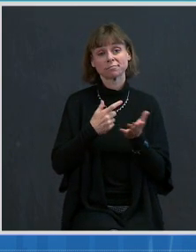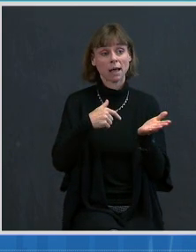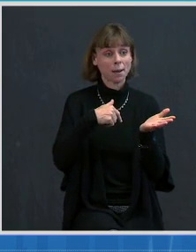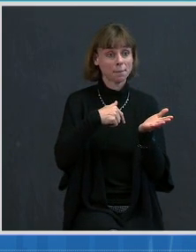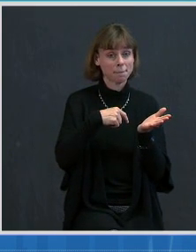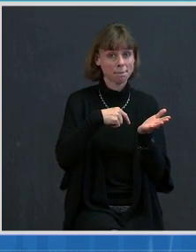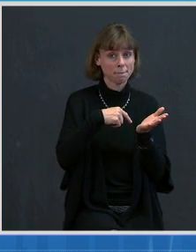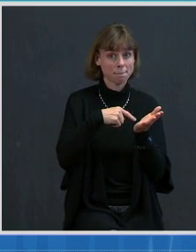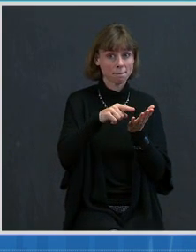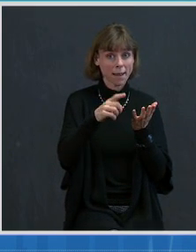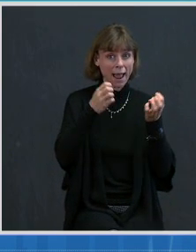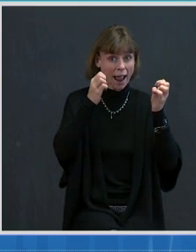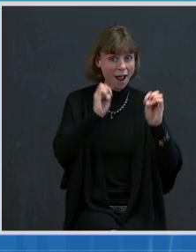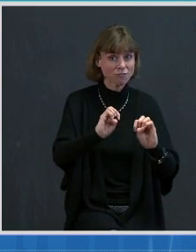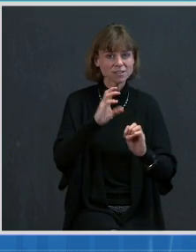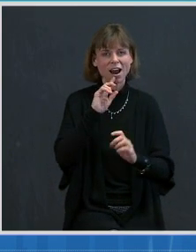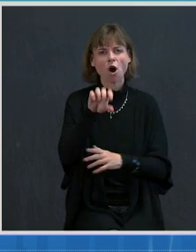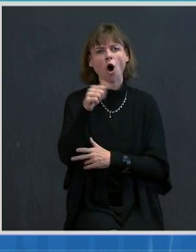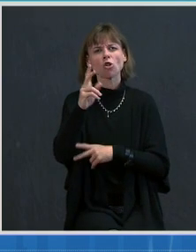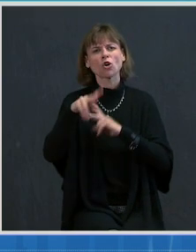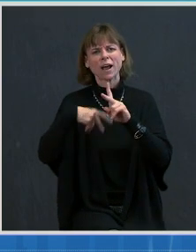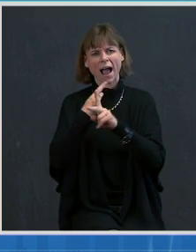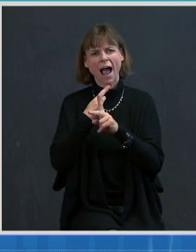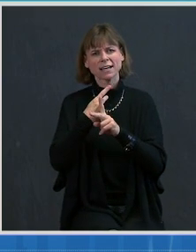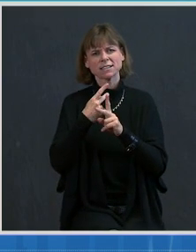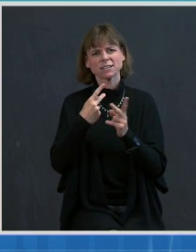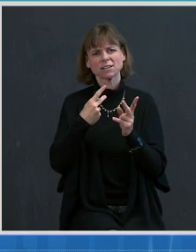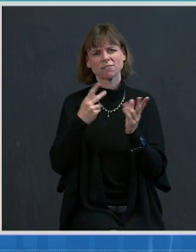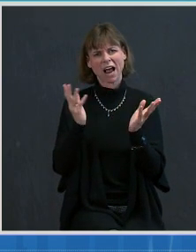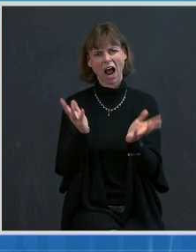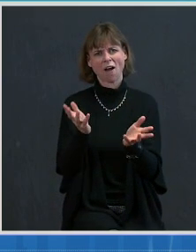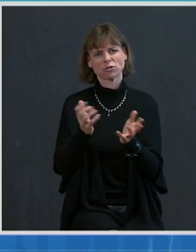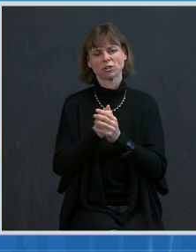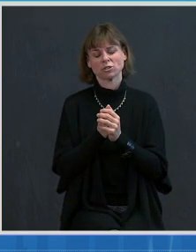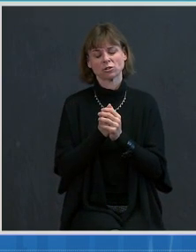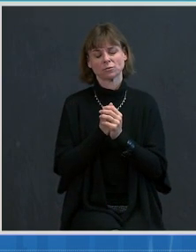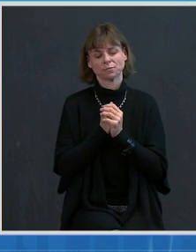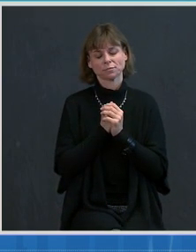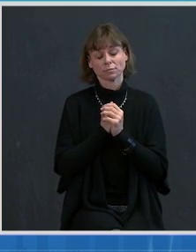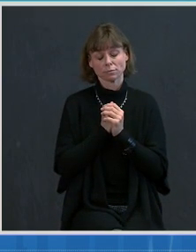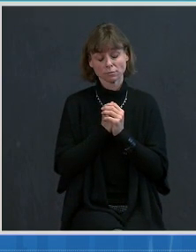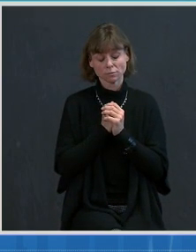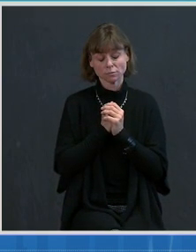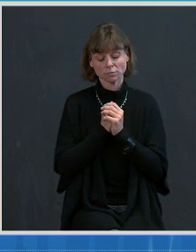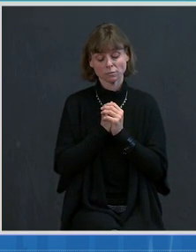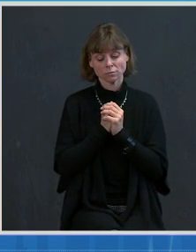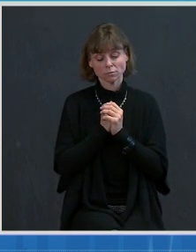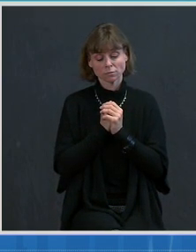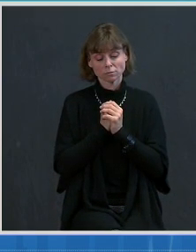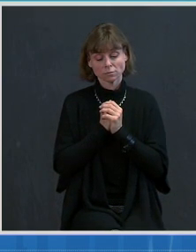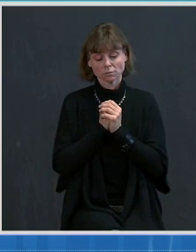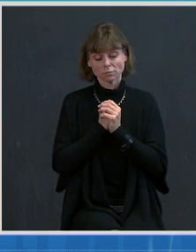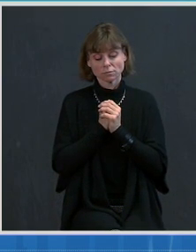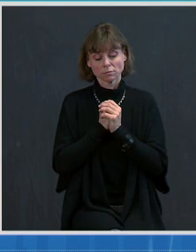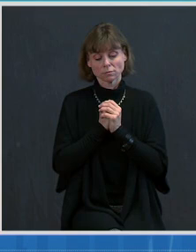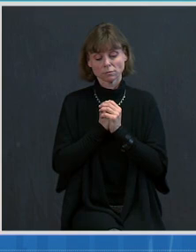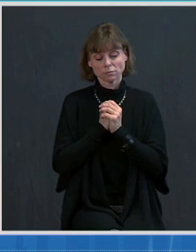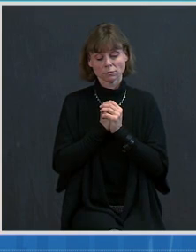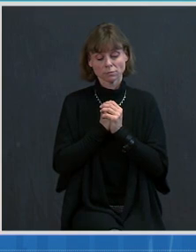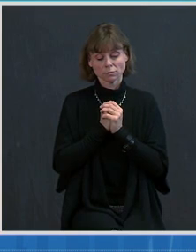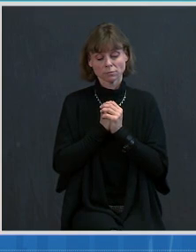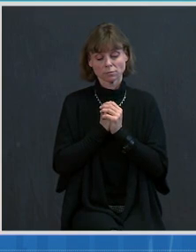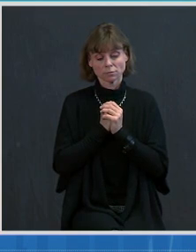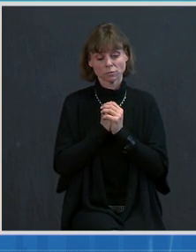other types of conversations. But it's most important that the people who are the local